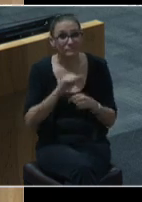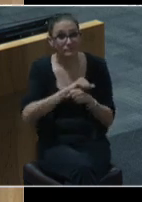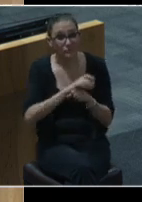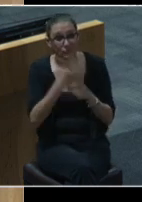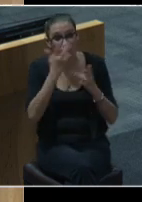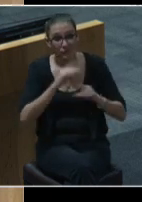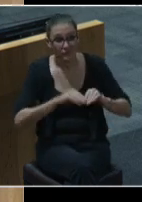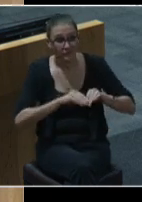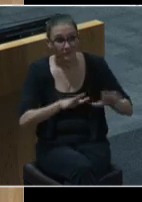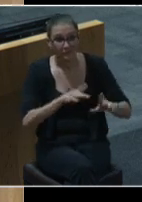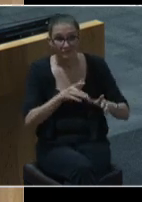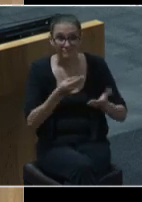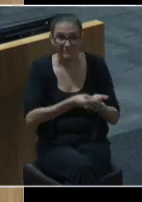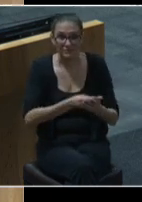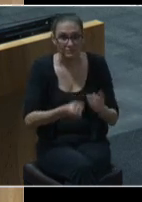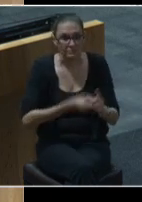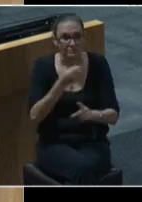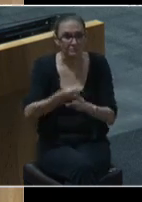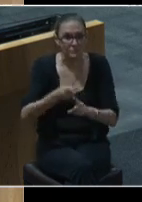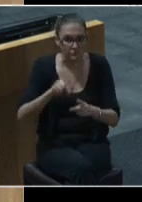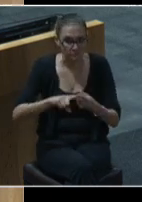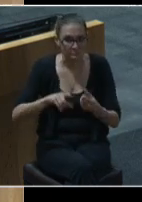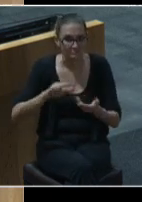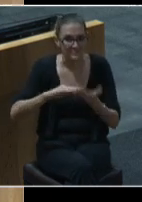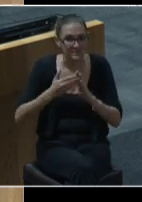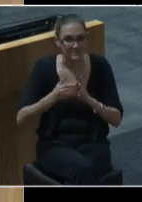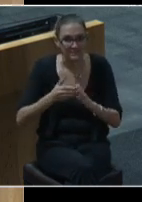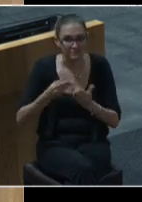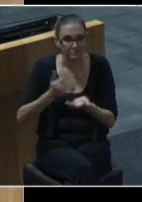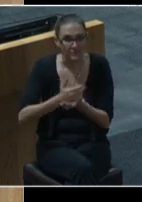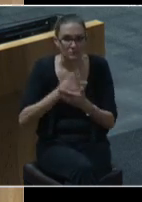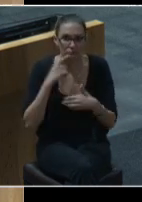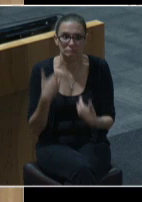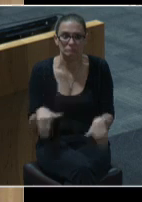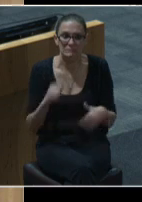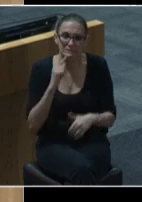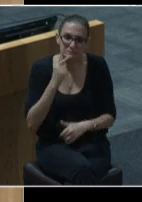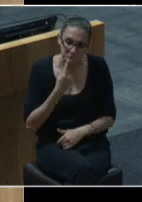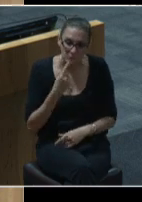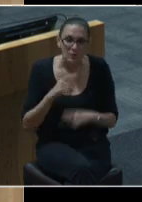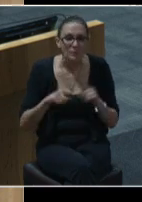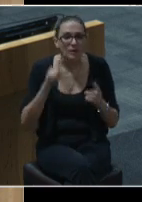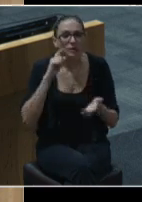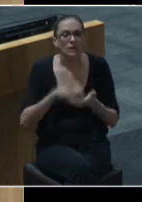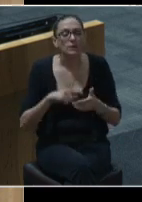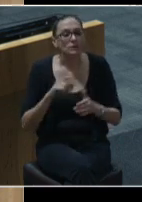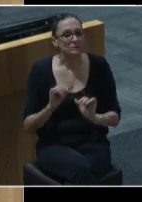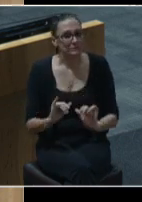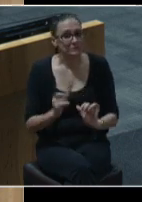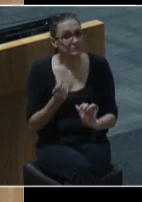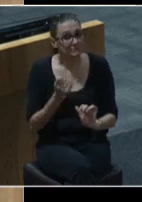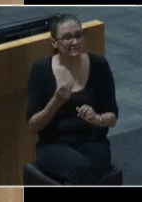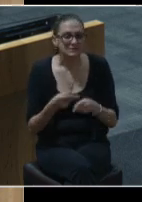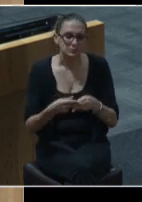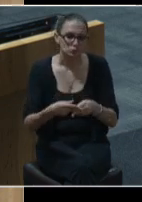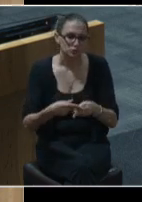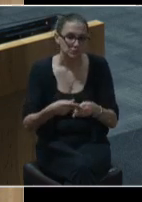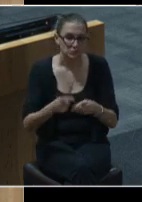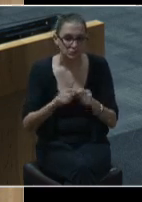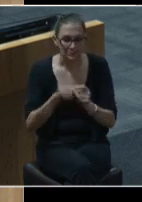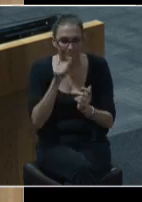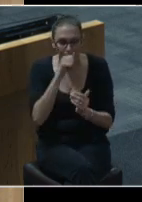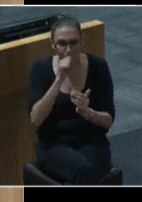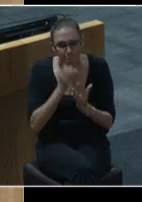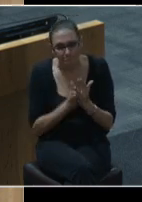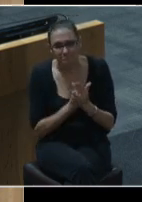financial impacts to the city's budget are dire, we also must recognize that they are temporary. Weathering this crisis should